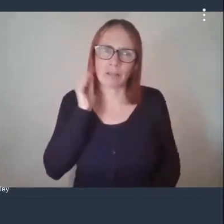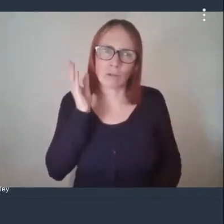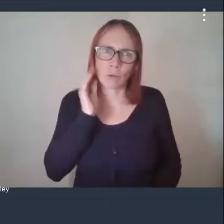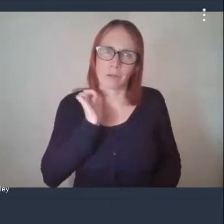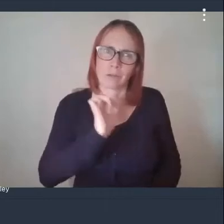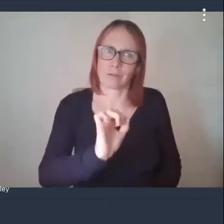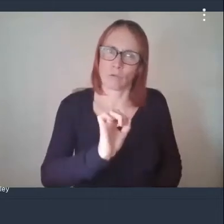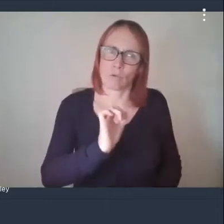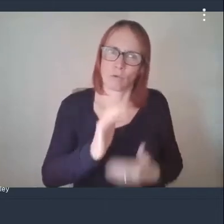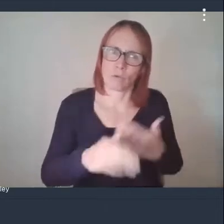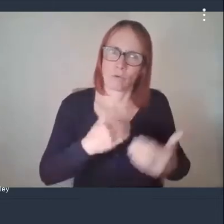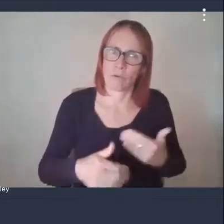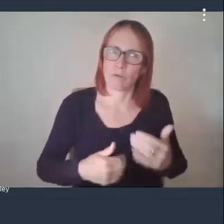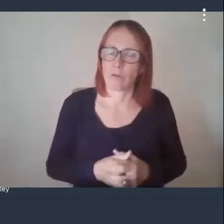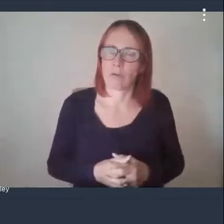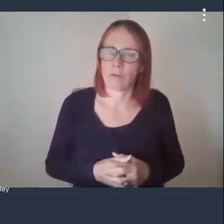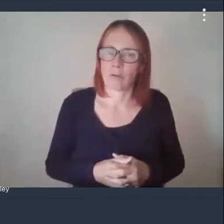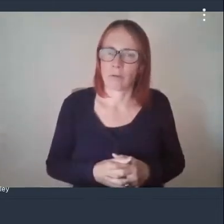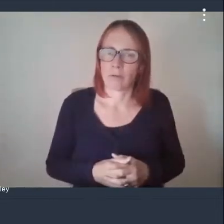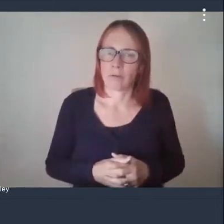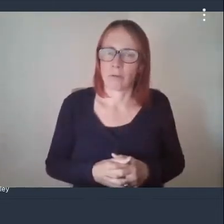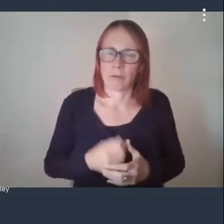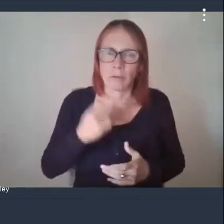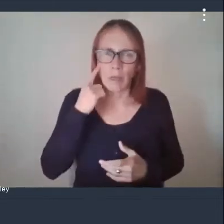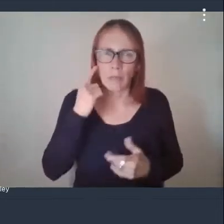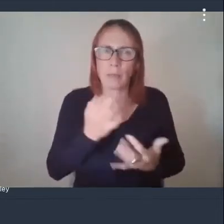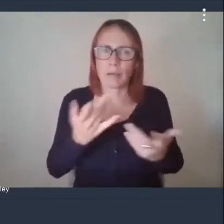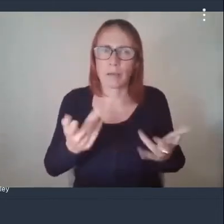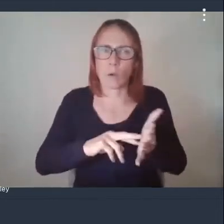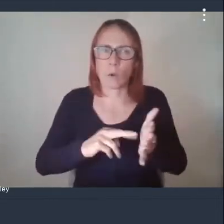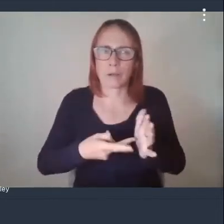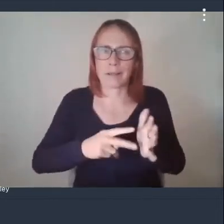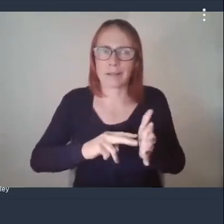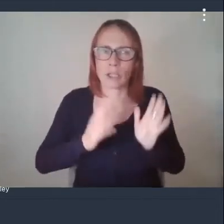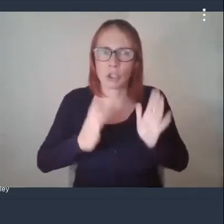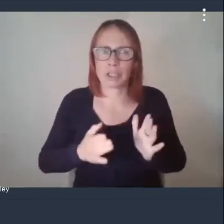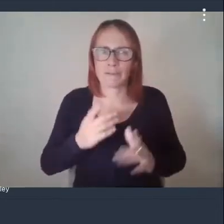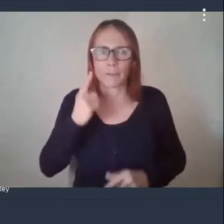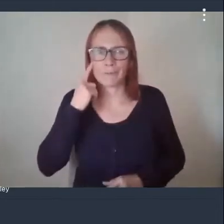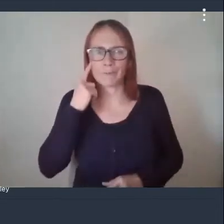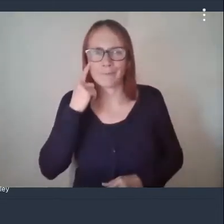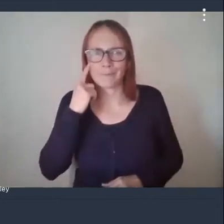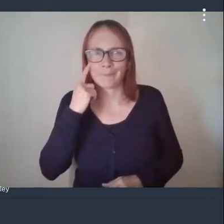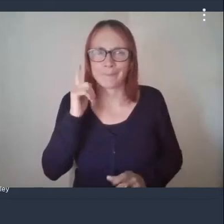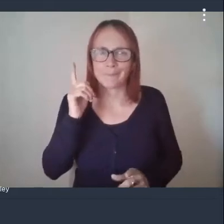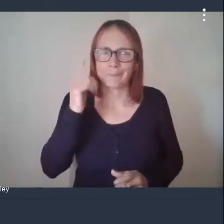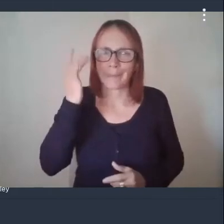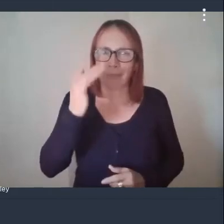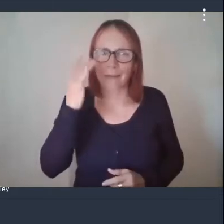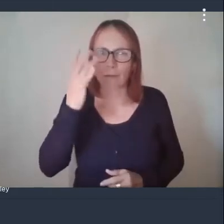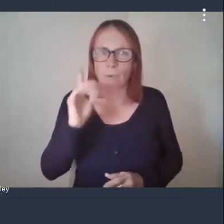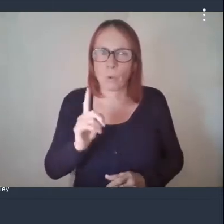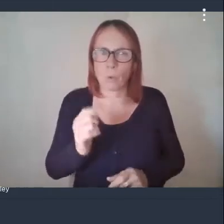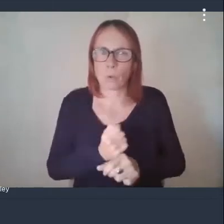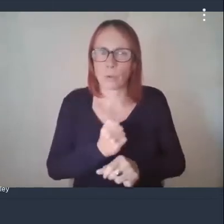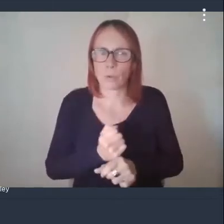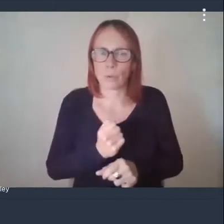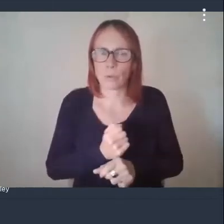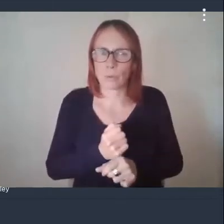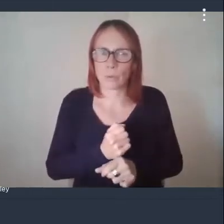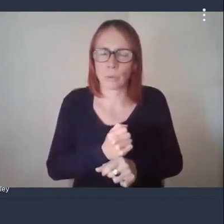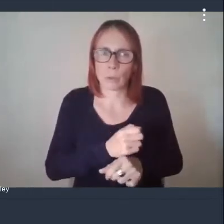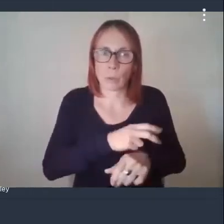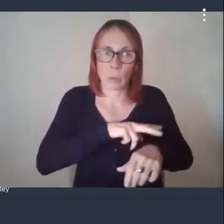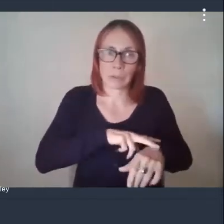what might inspire organizations to think about you know a bit bigger you think about your employees but the